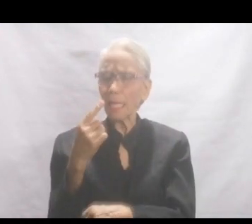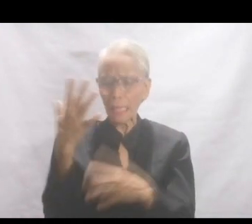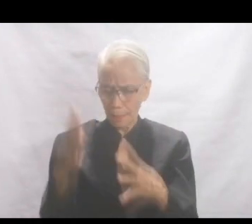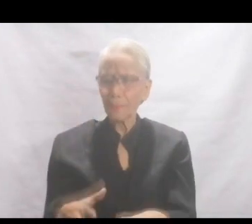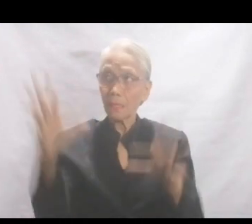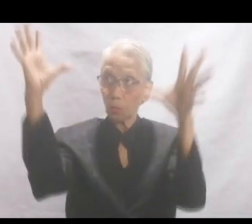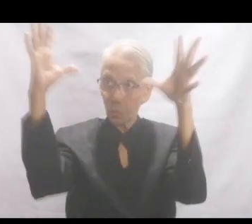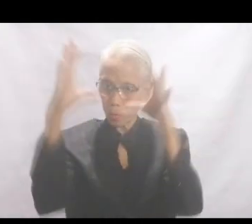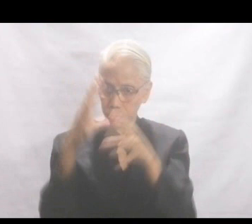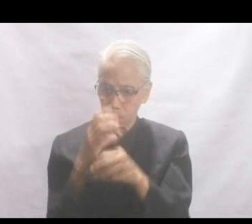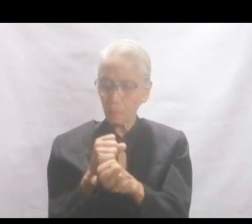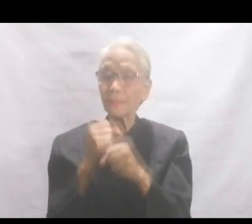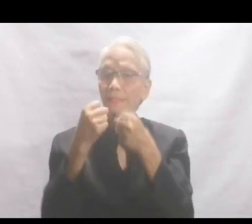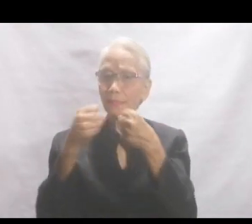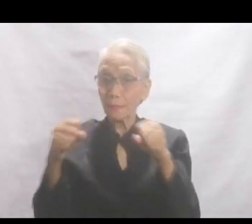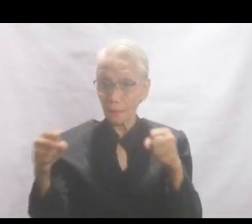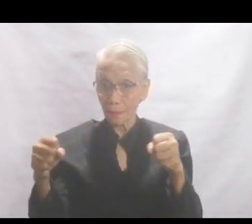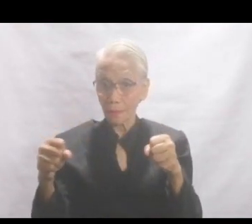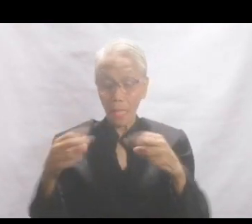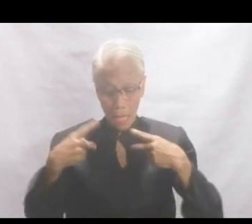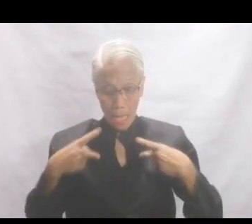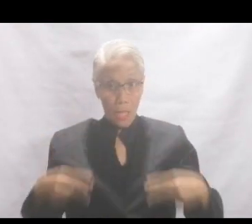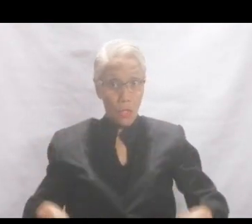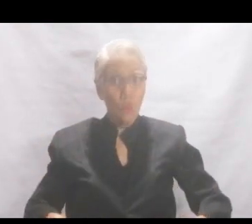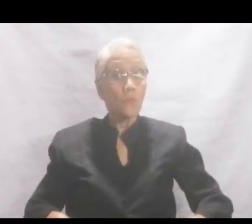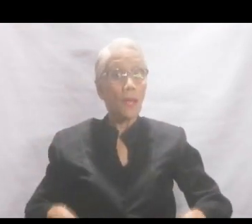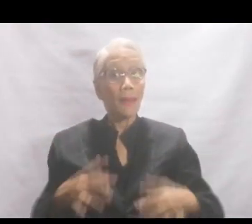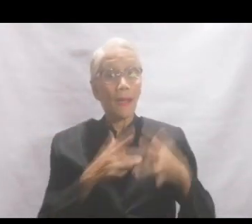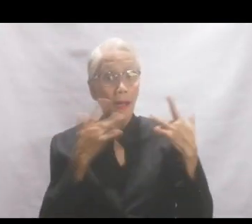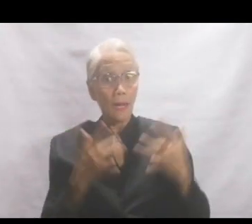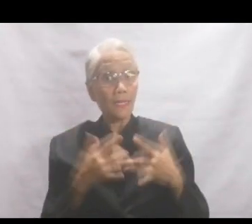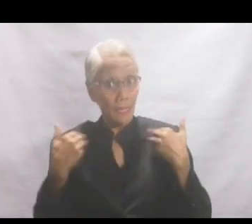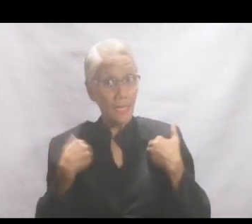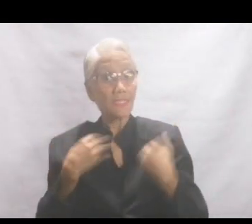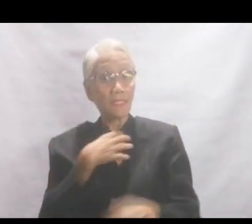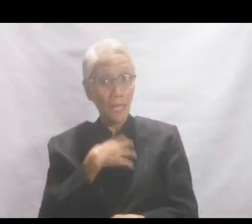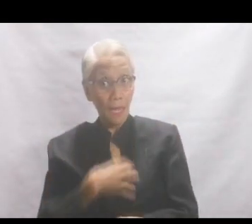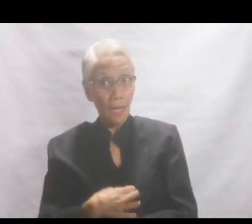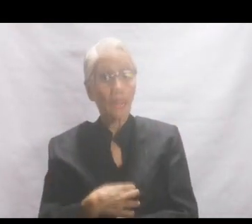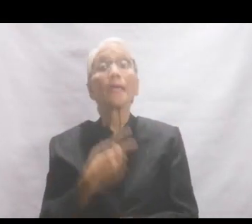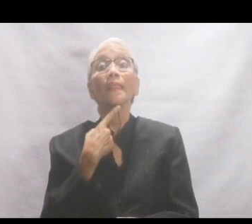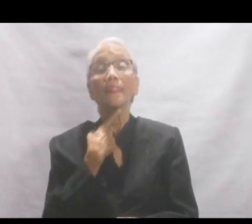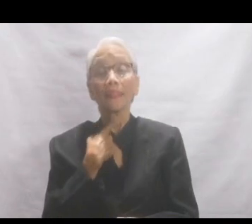be summed up in a single sentence. The human heart has a hunger and thirst that